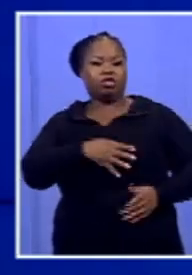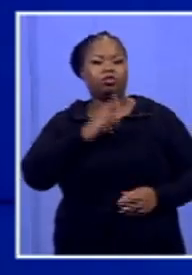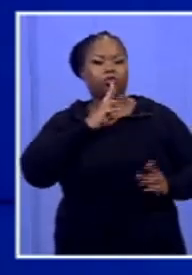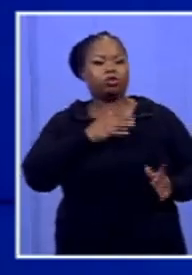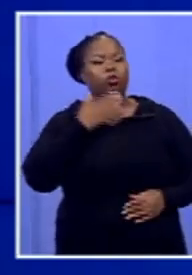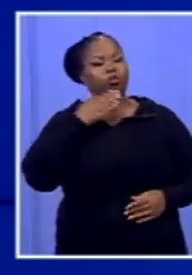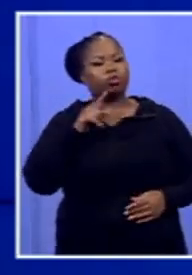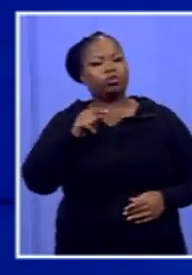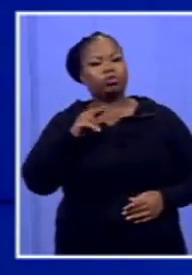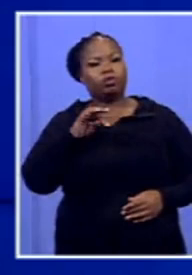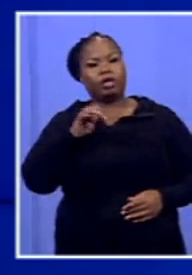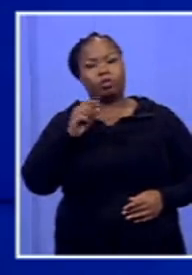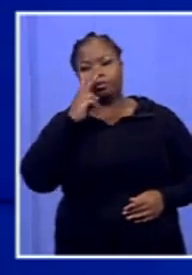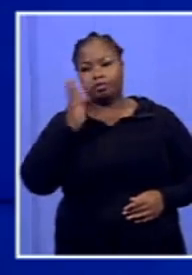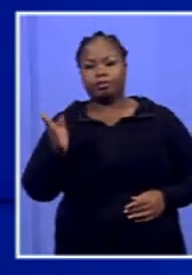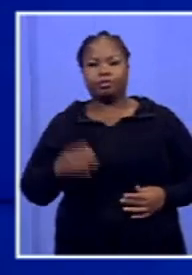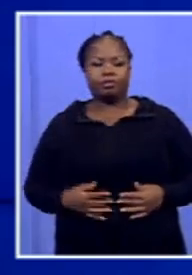reporter Dumelo Machojo has the story.